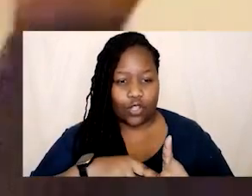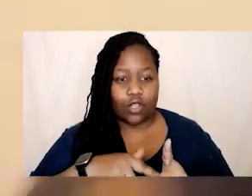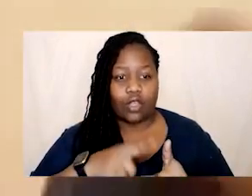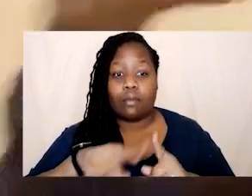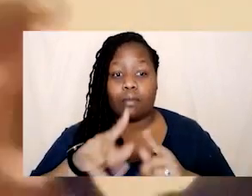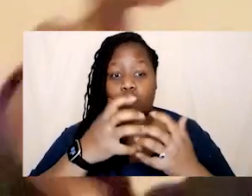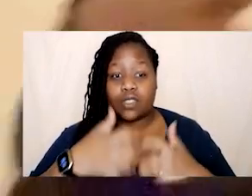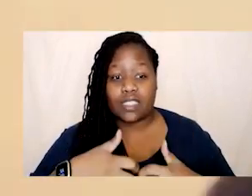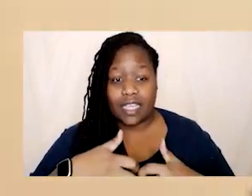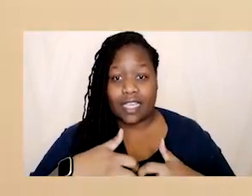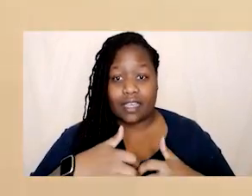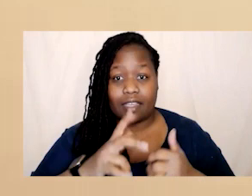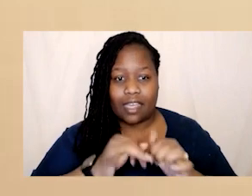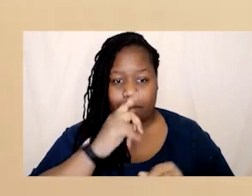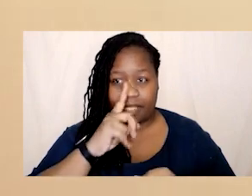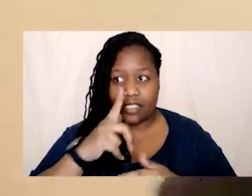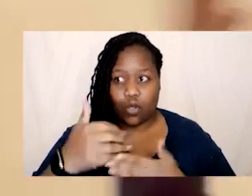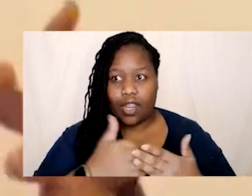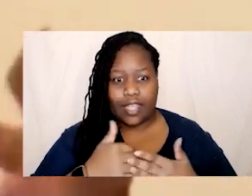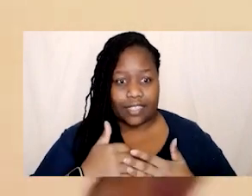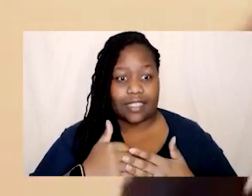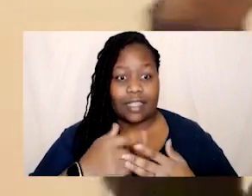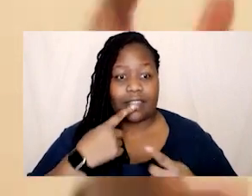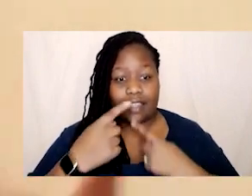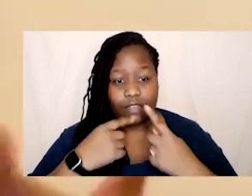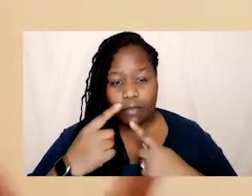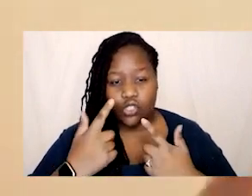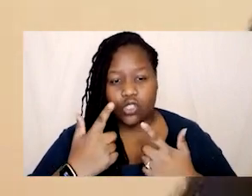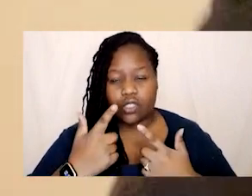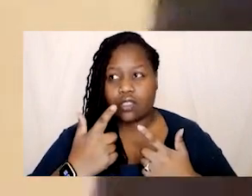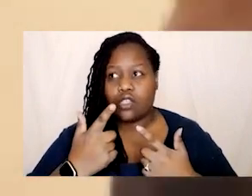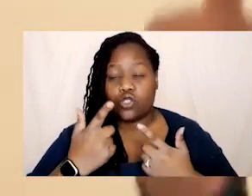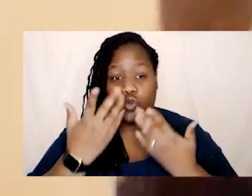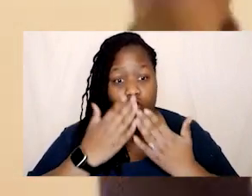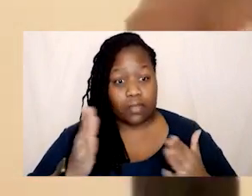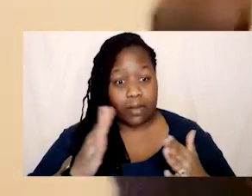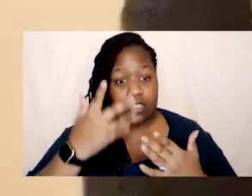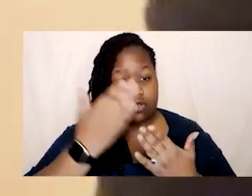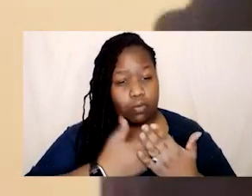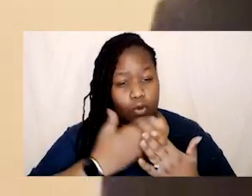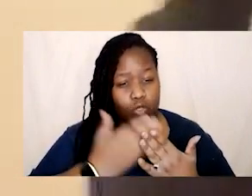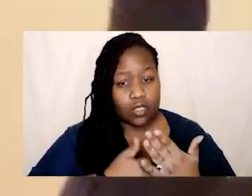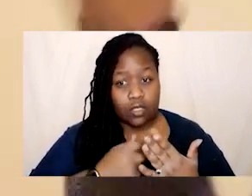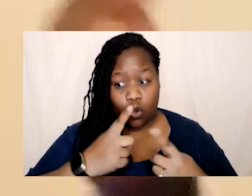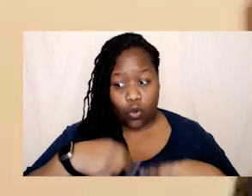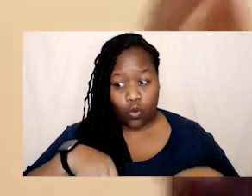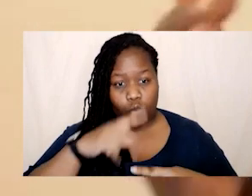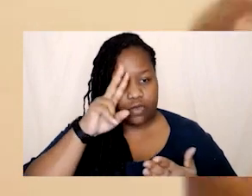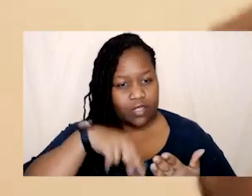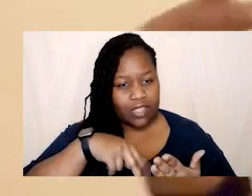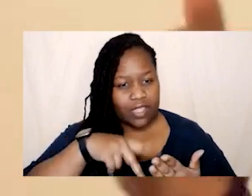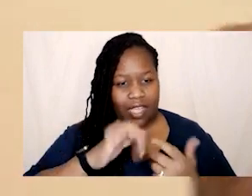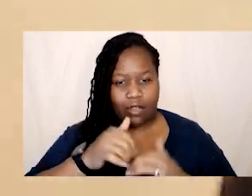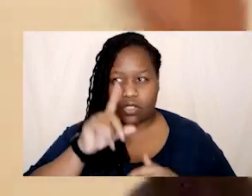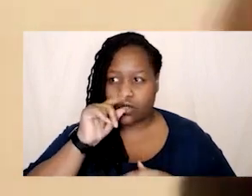companies in transparency reports and we do look at that at glitch we do look at transparency reports to see how how are how is twitter responding to